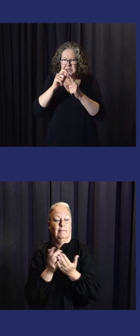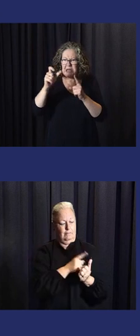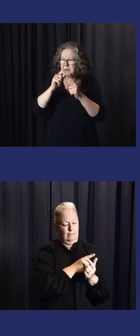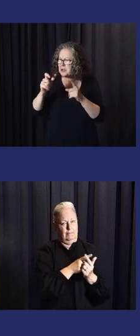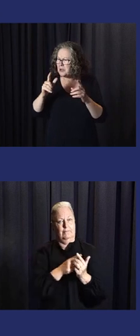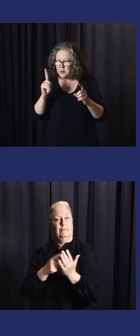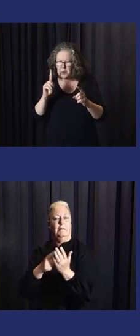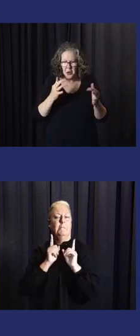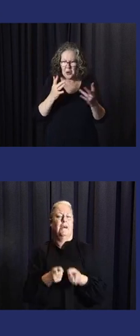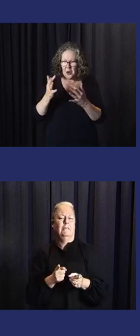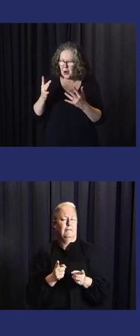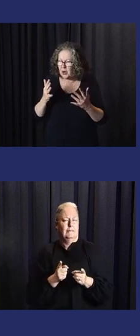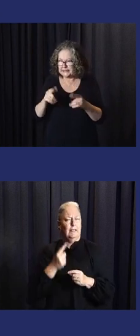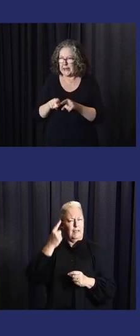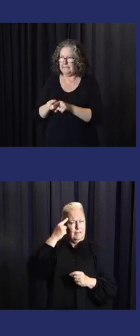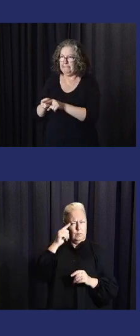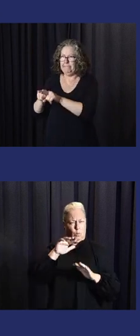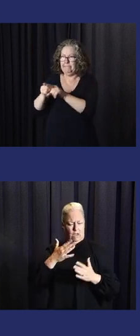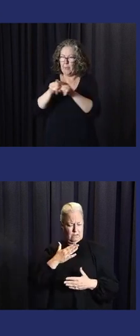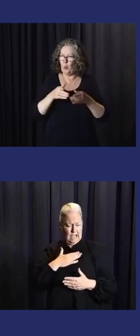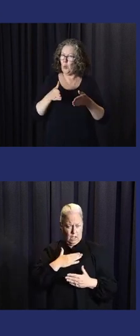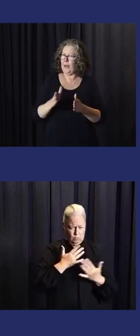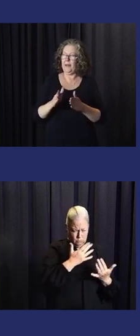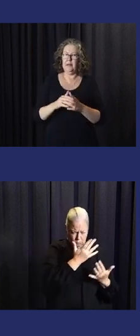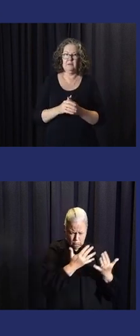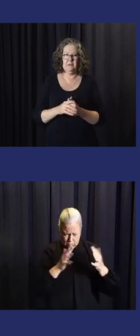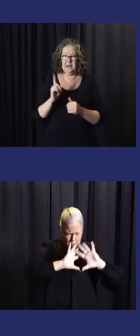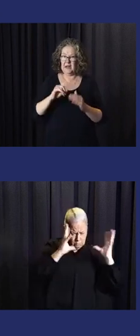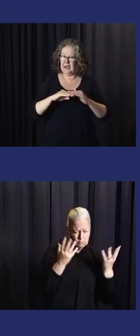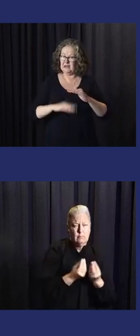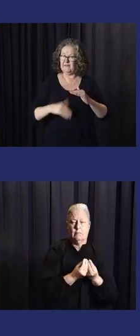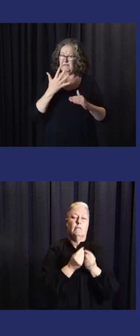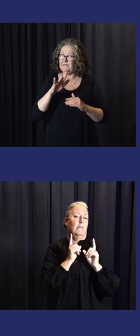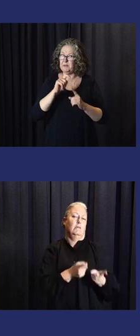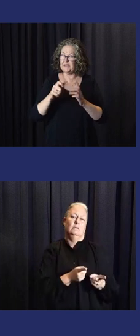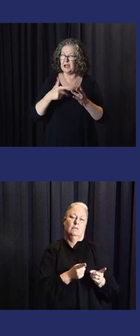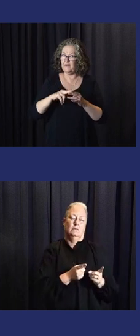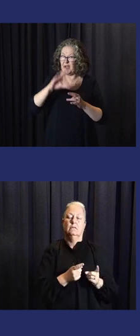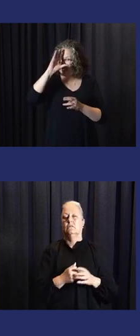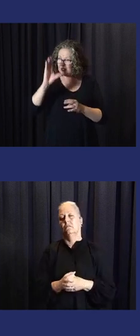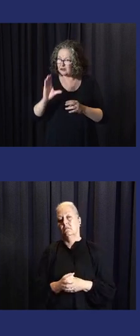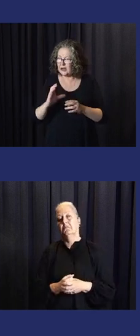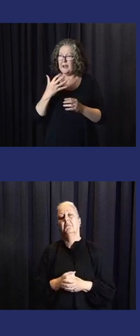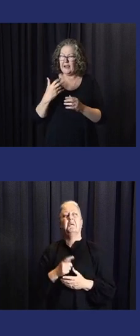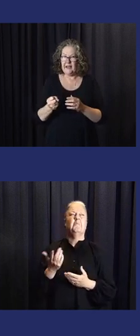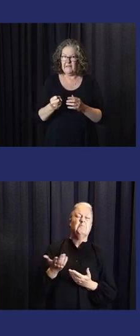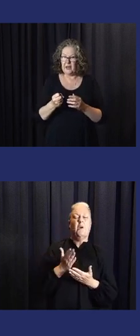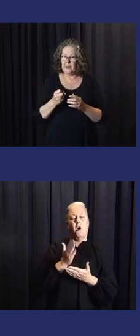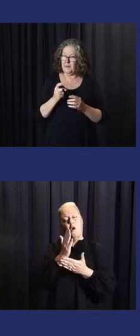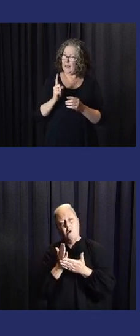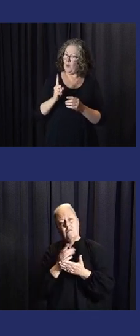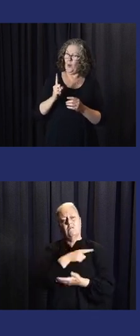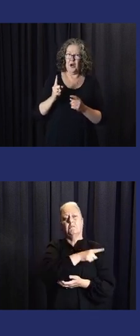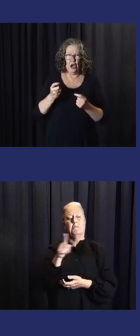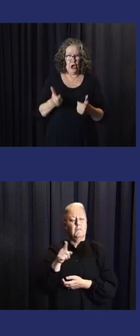everybody speaks the same language. We talk the same statistics when we talk about this is what's available. Because currently only less than